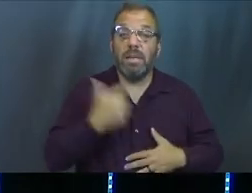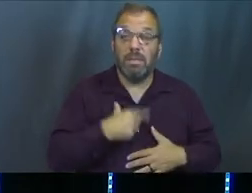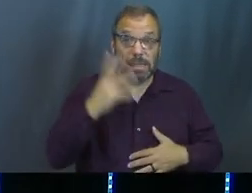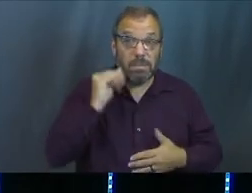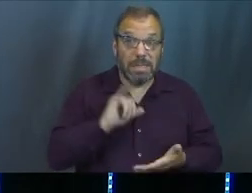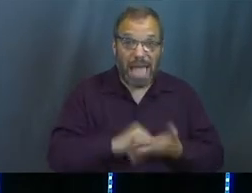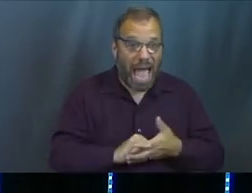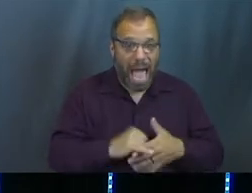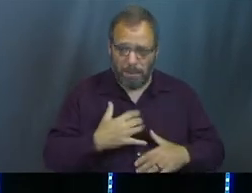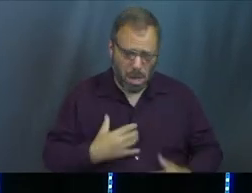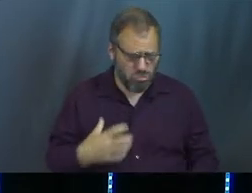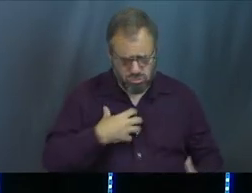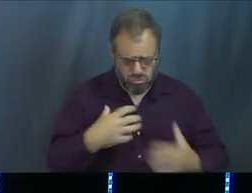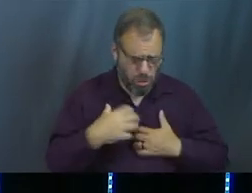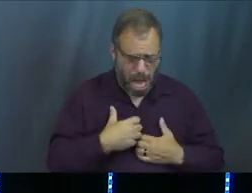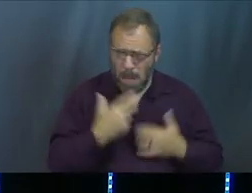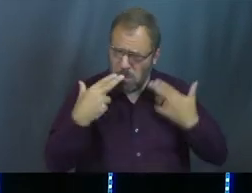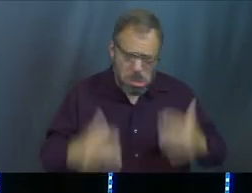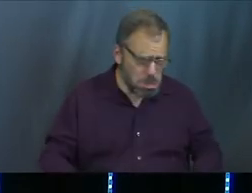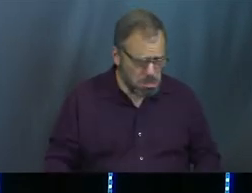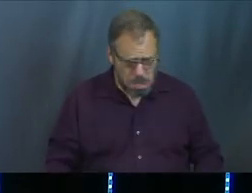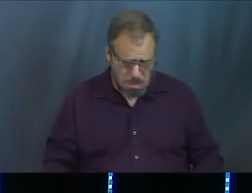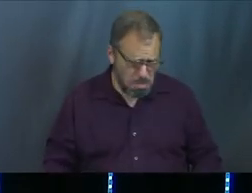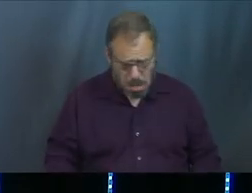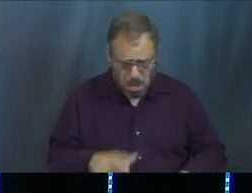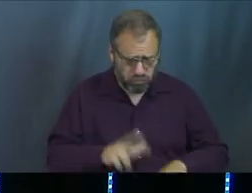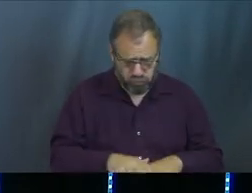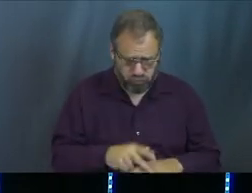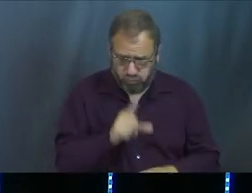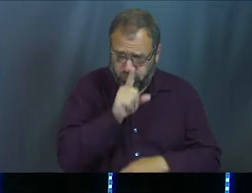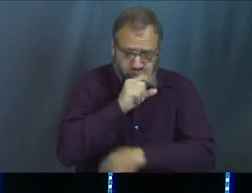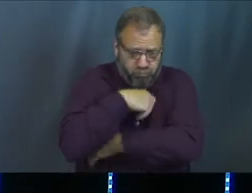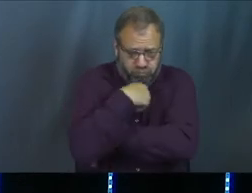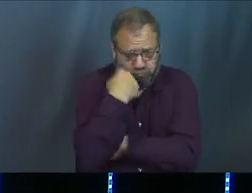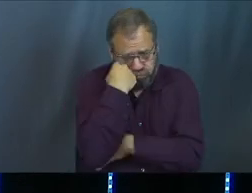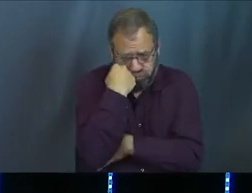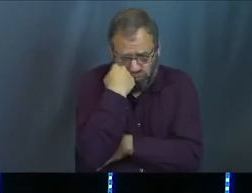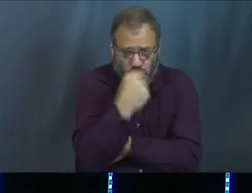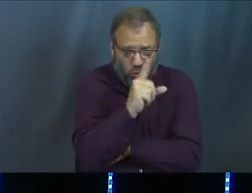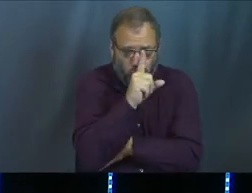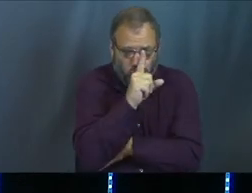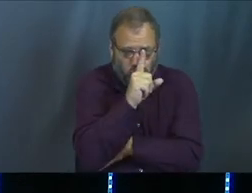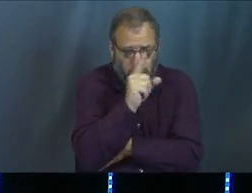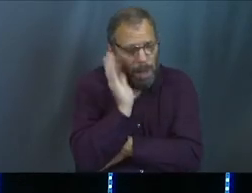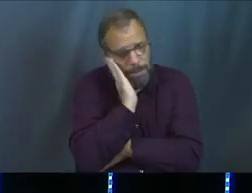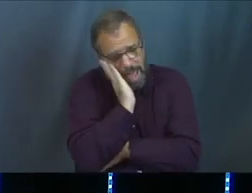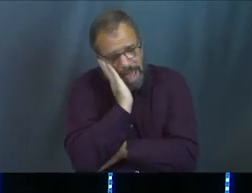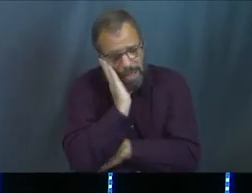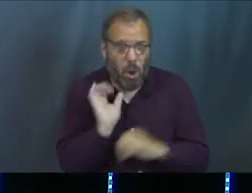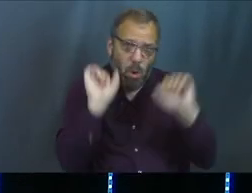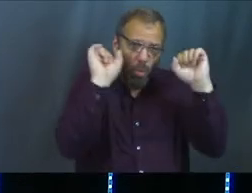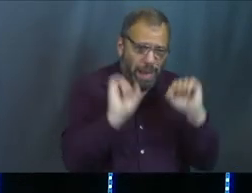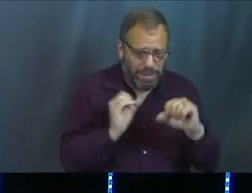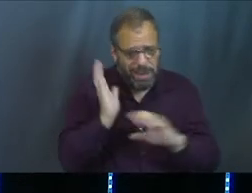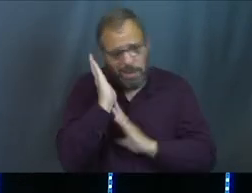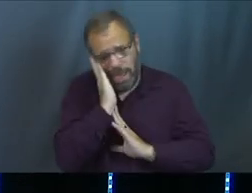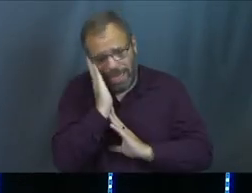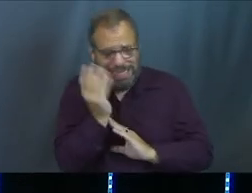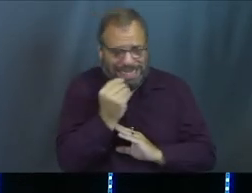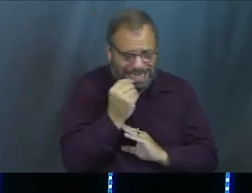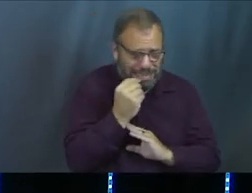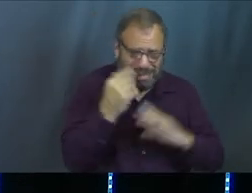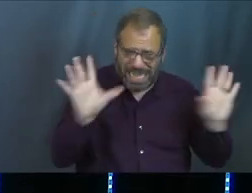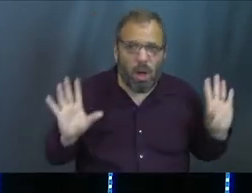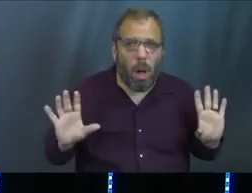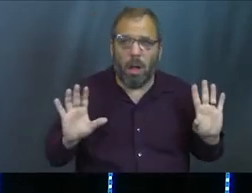in that situation. I'd be in there moping like, I didn't do nothing. I'm just chilling, man. I'm just doing my time, you know. Bed, hit the weights, back to bed. You know, that's